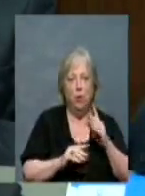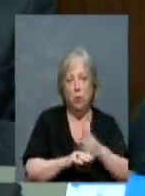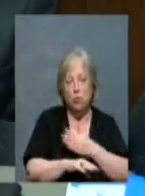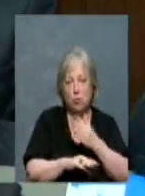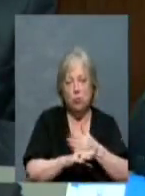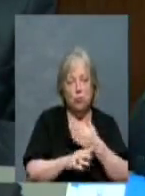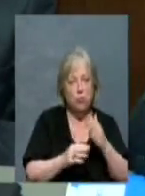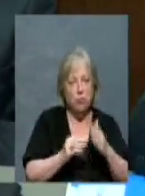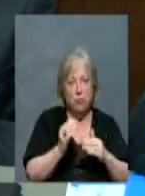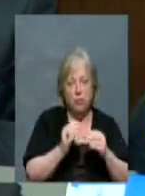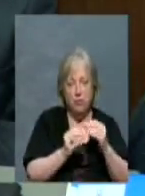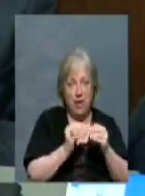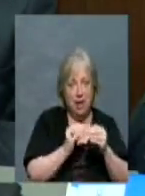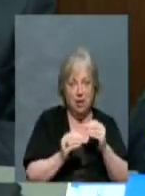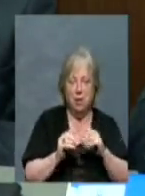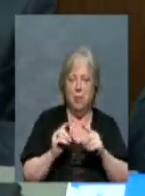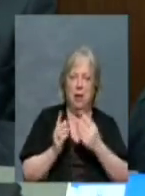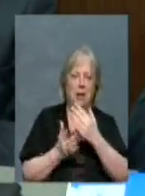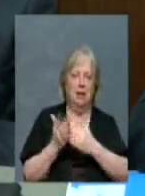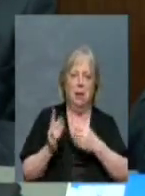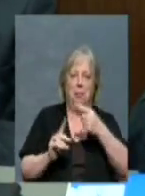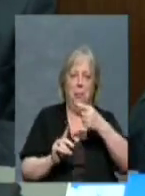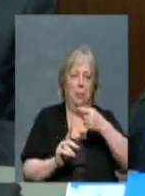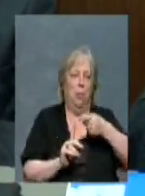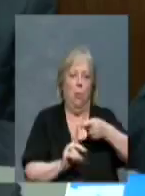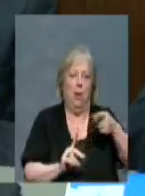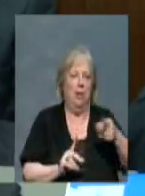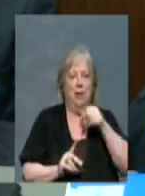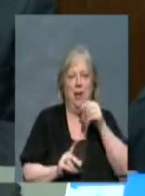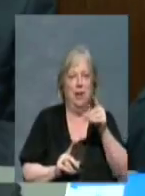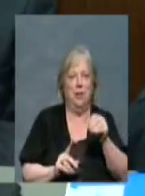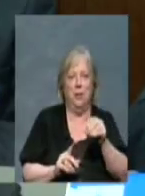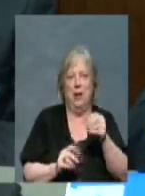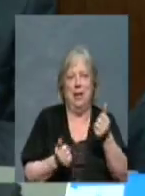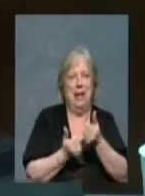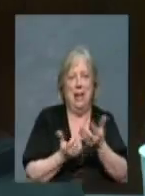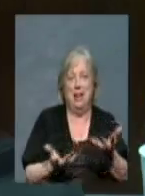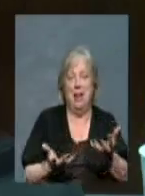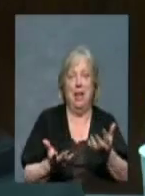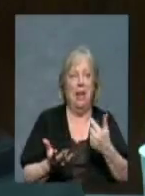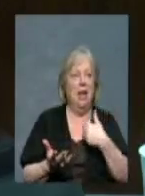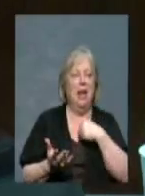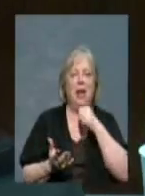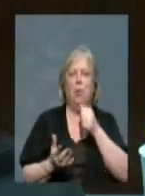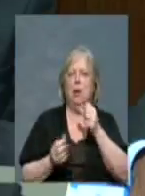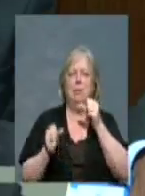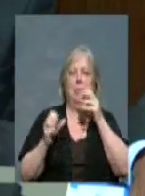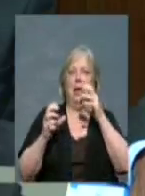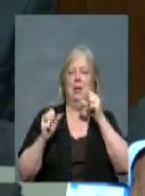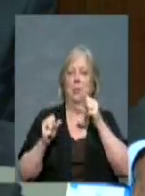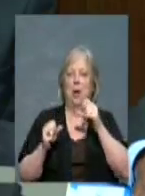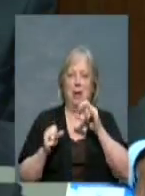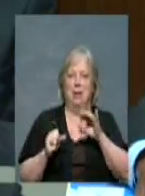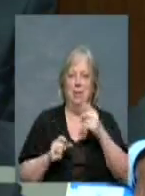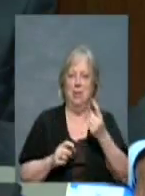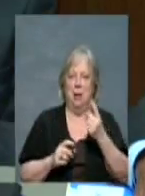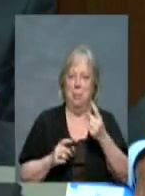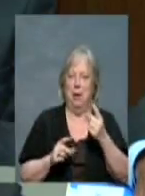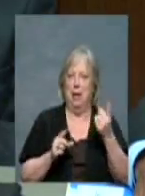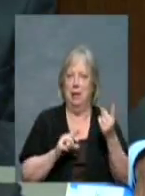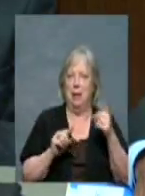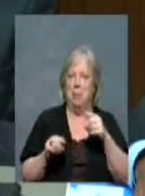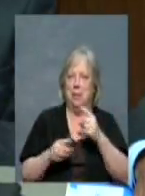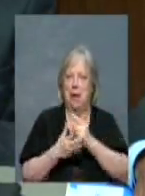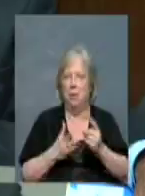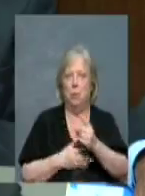But at some point, they're just not doing anything. Okay. And I wouldn't be surprised if there's somebody down here next